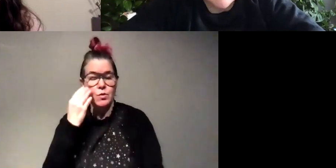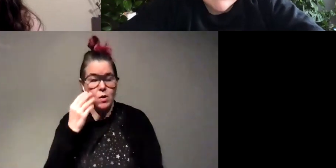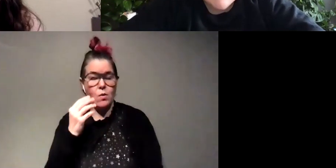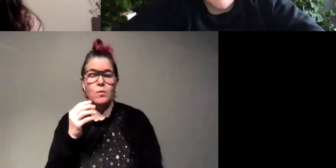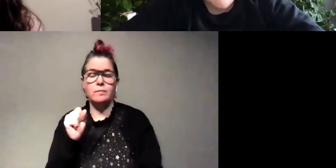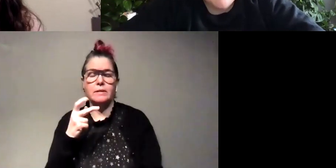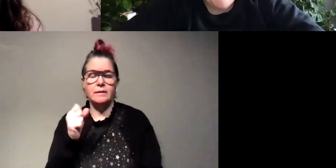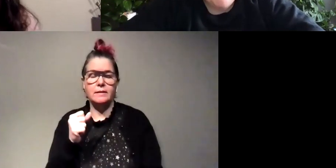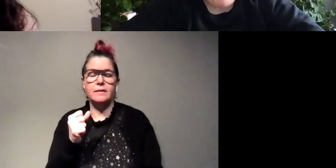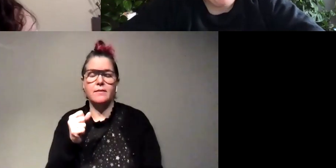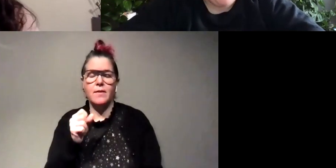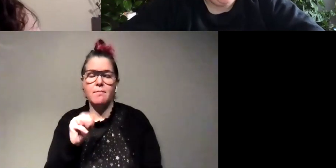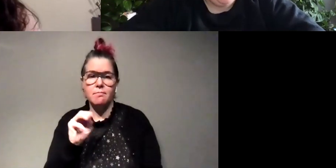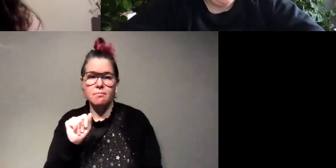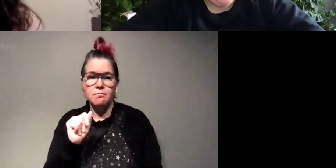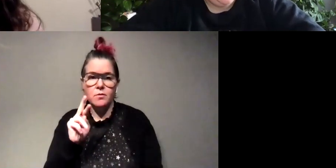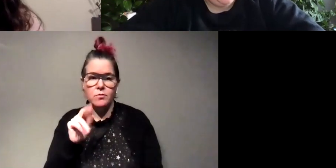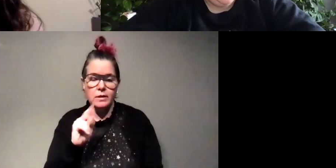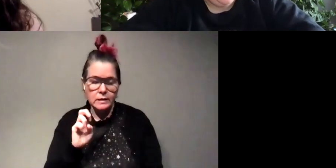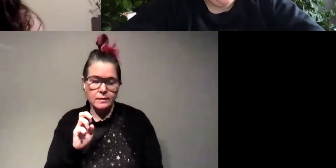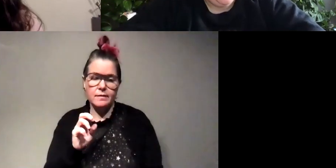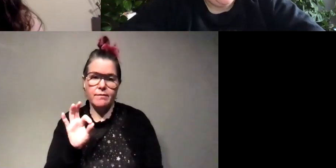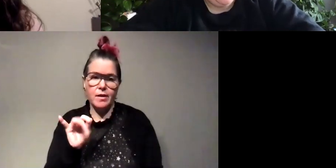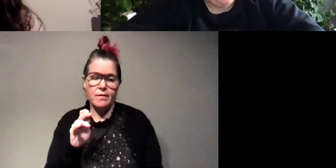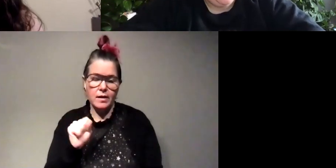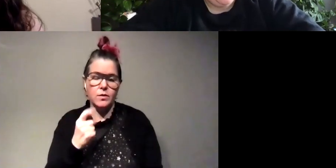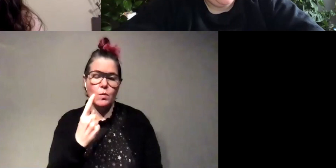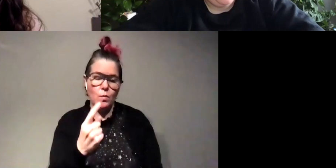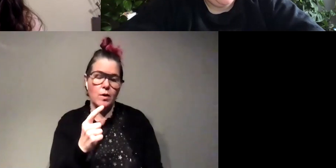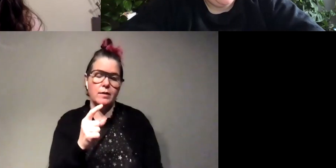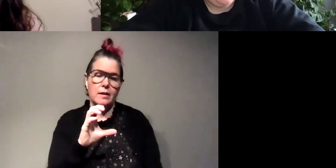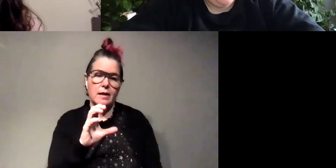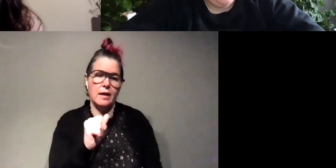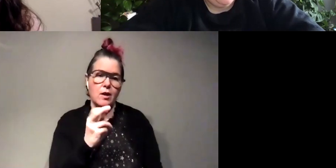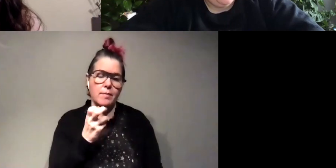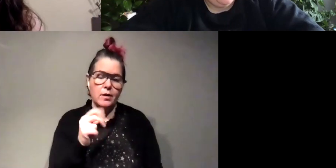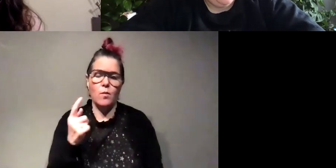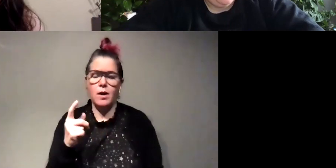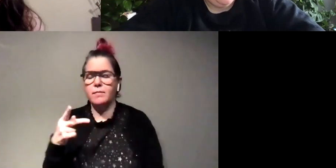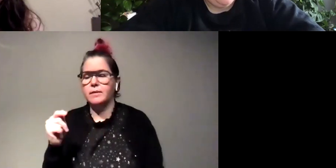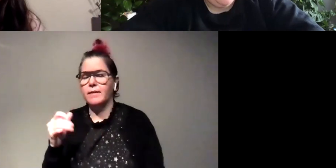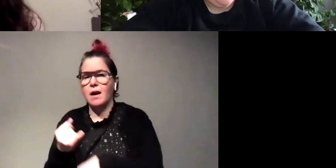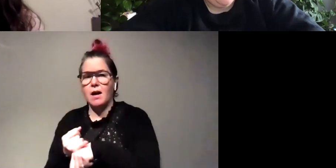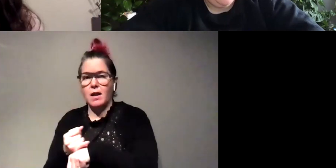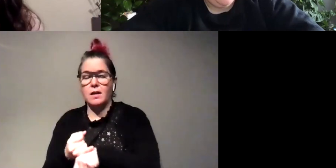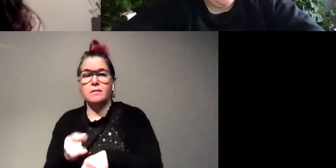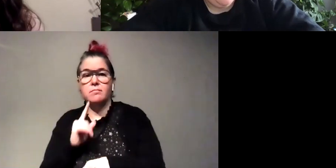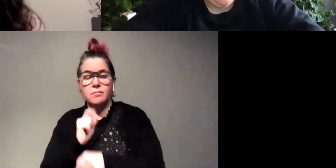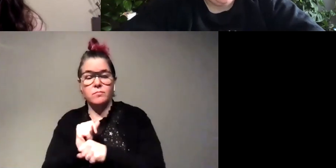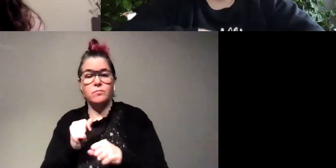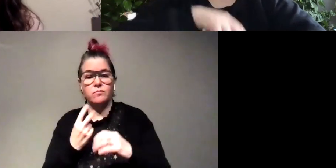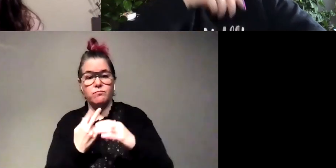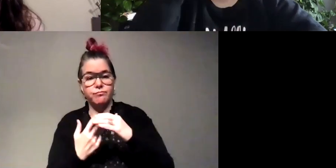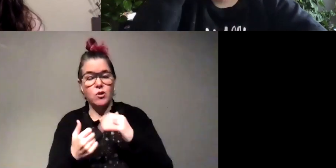one in like the caribbean and one in the pacific islands and they have been found like swimming actually under the water